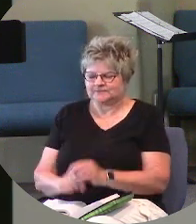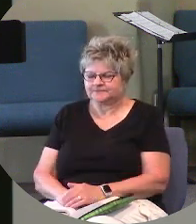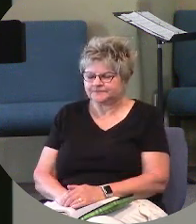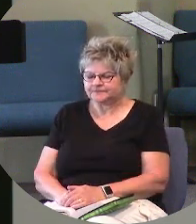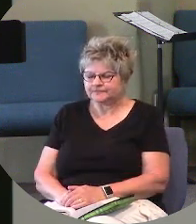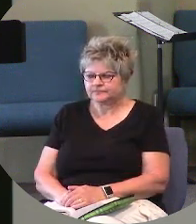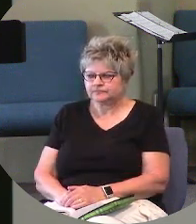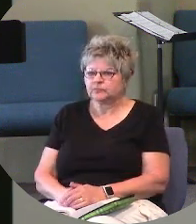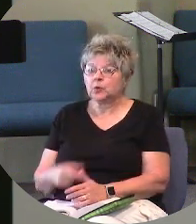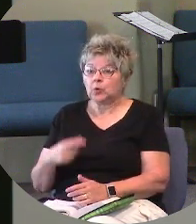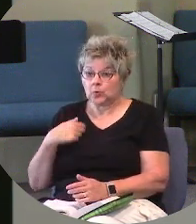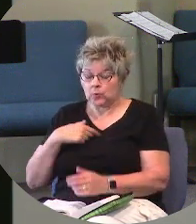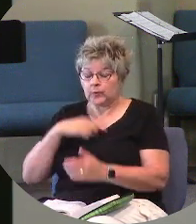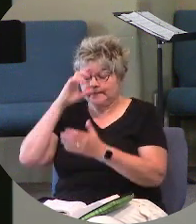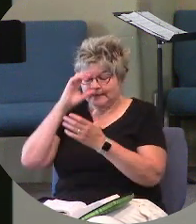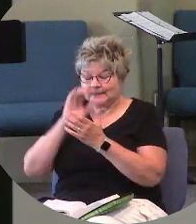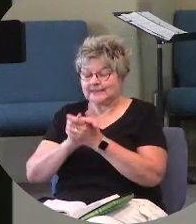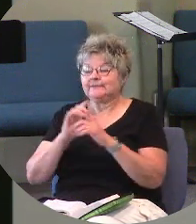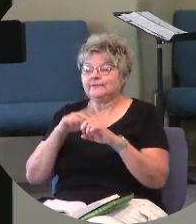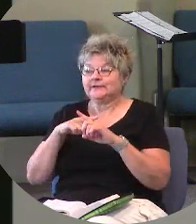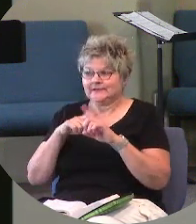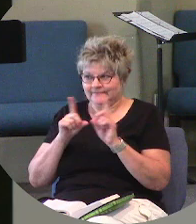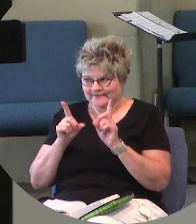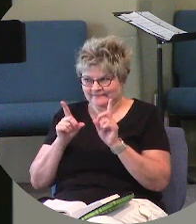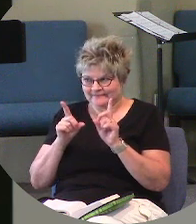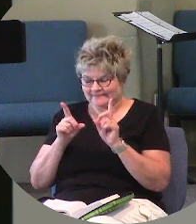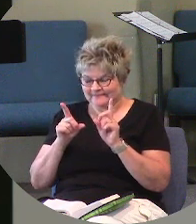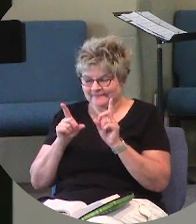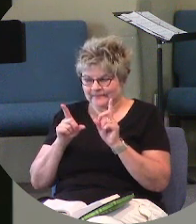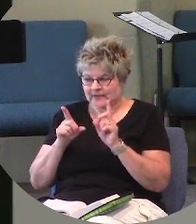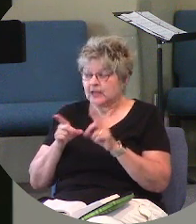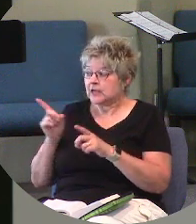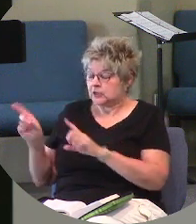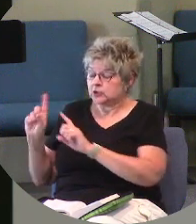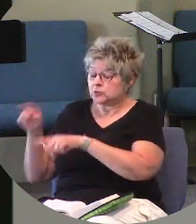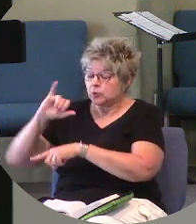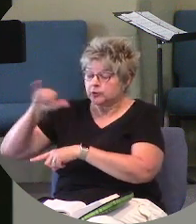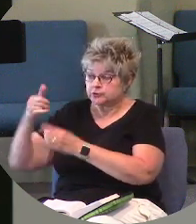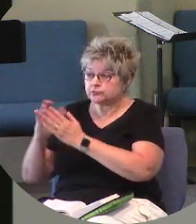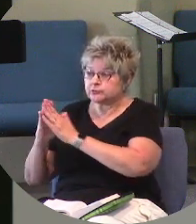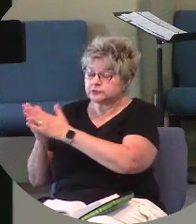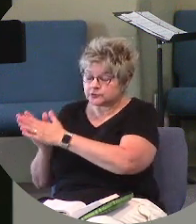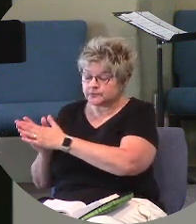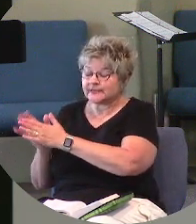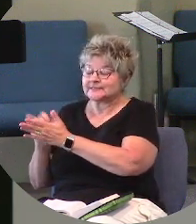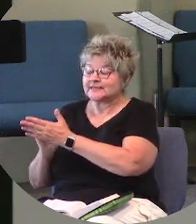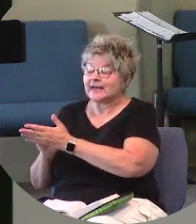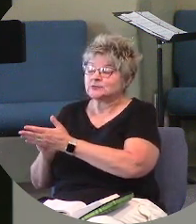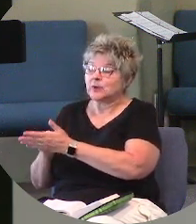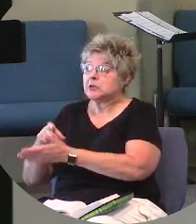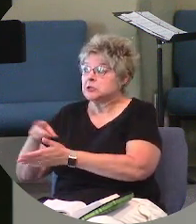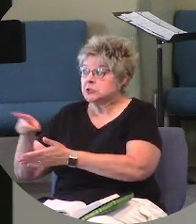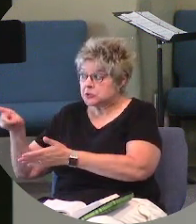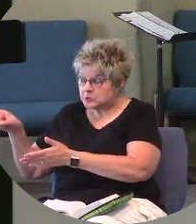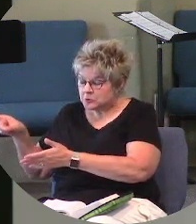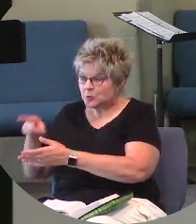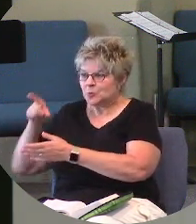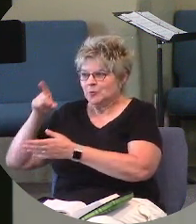We believe differently. You go to Jerusalem because that's what you guys believe.